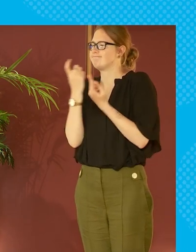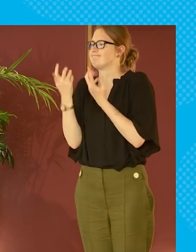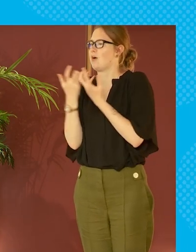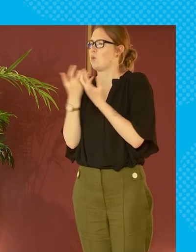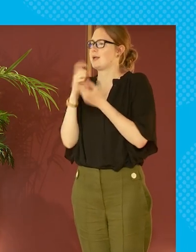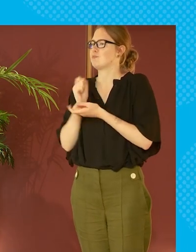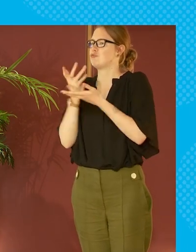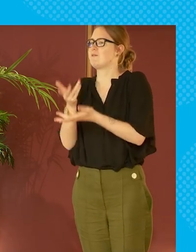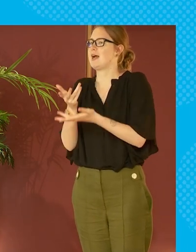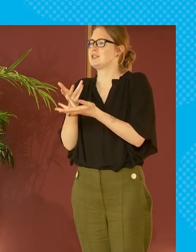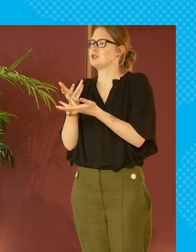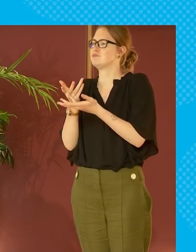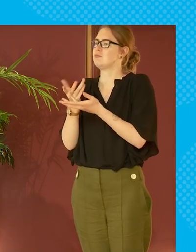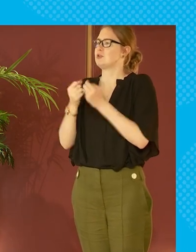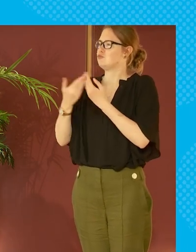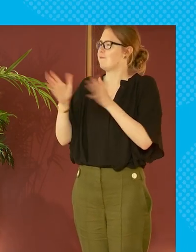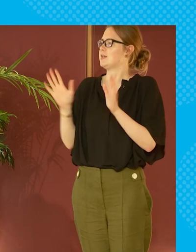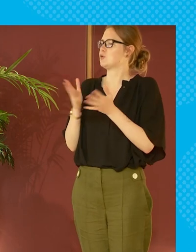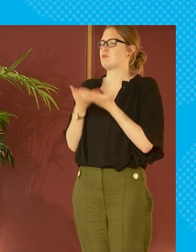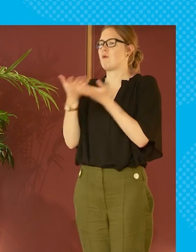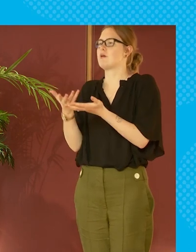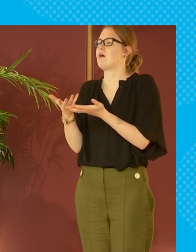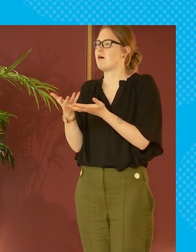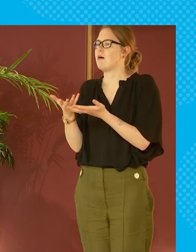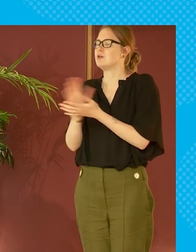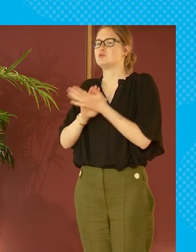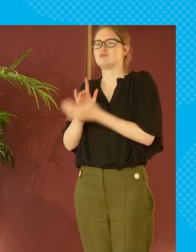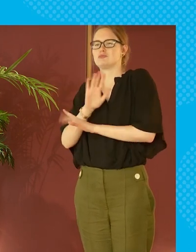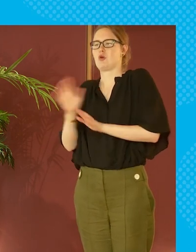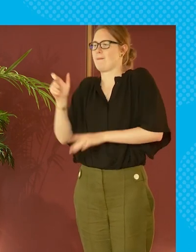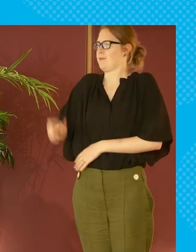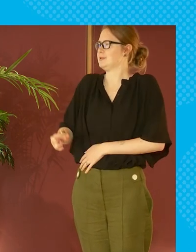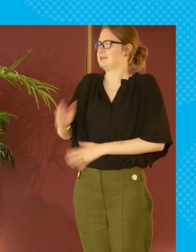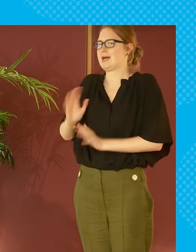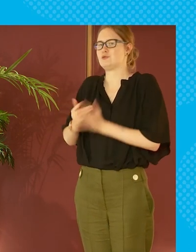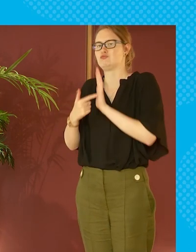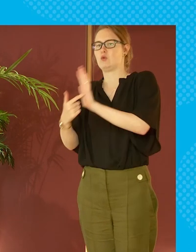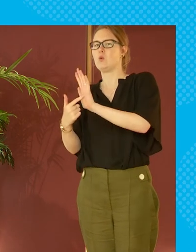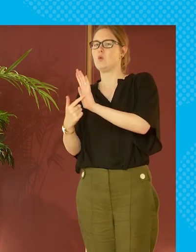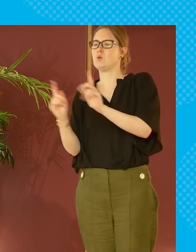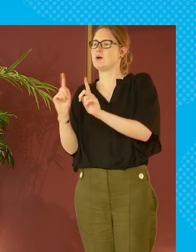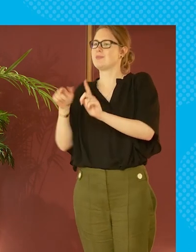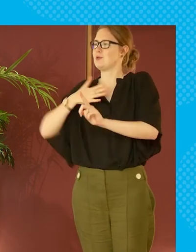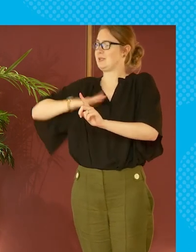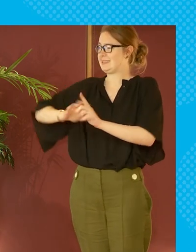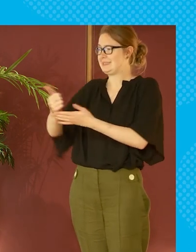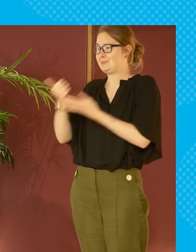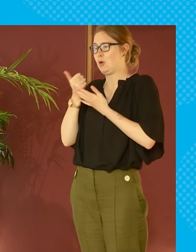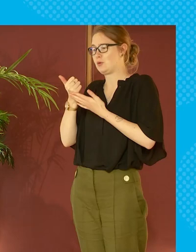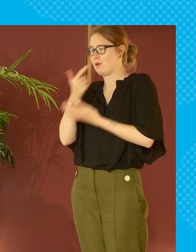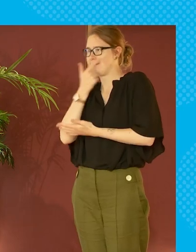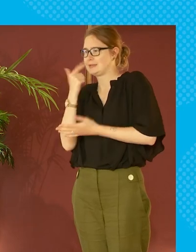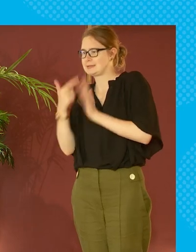see what more we can do which provides universal offers so it's not about someone having to show that they